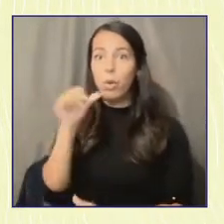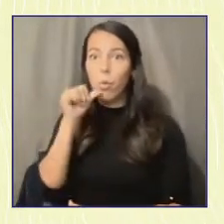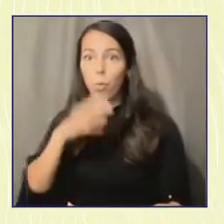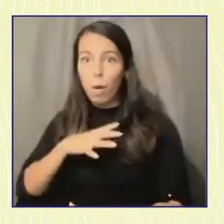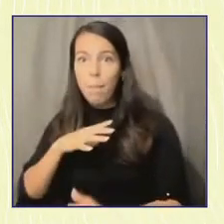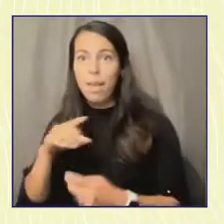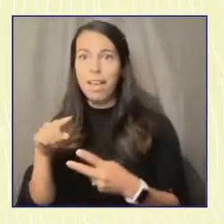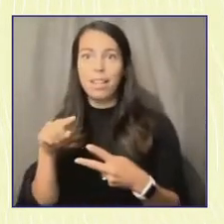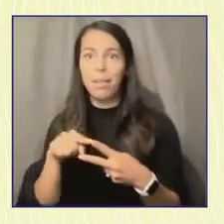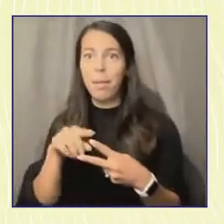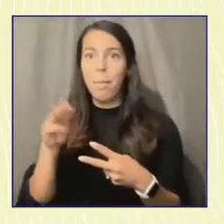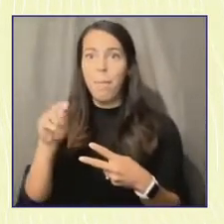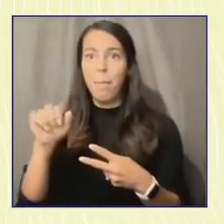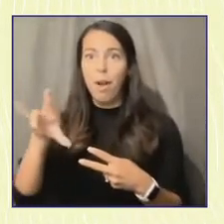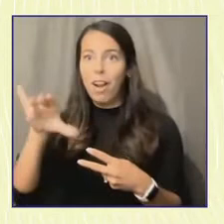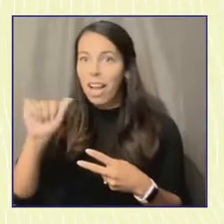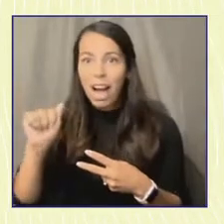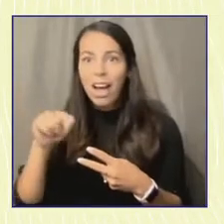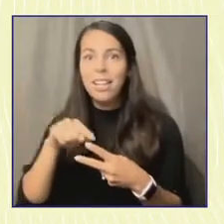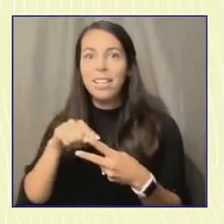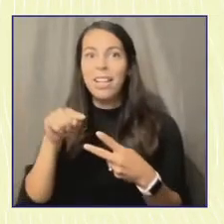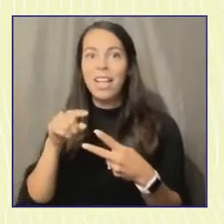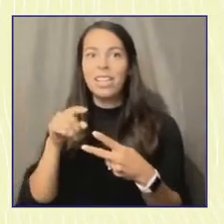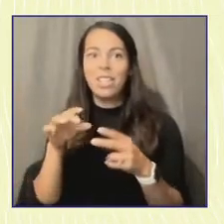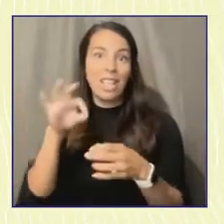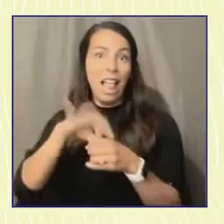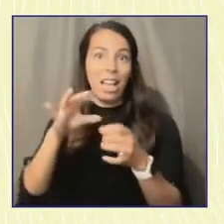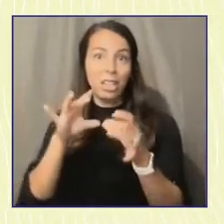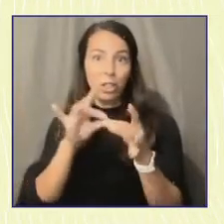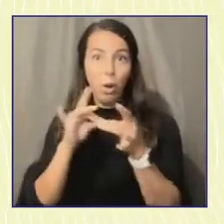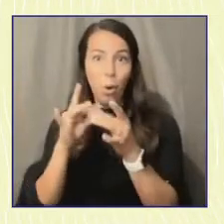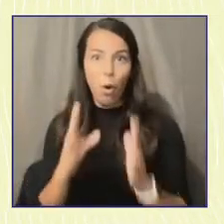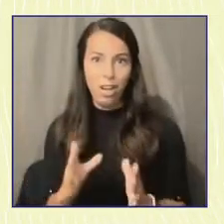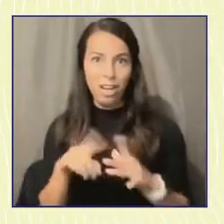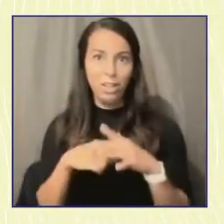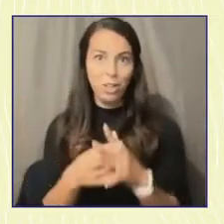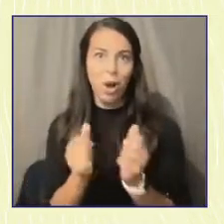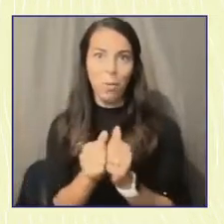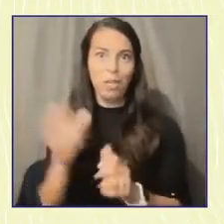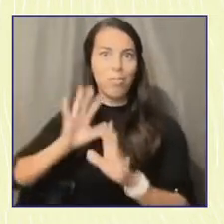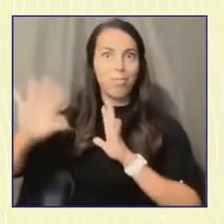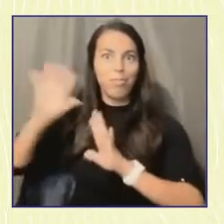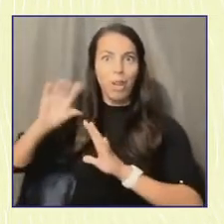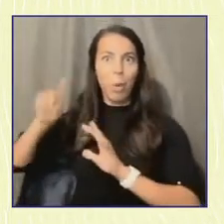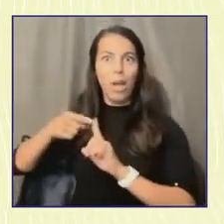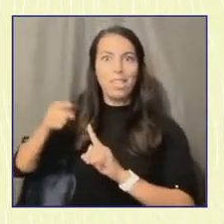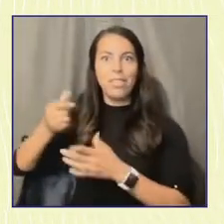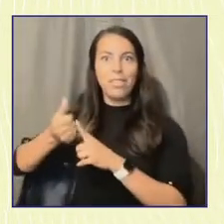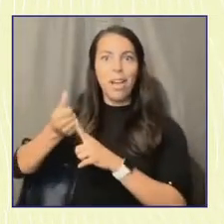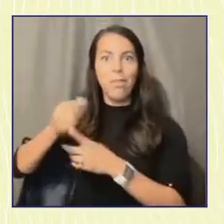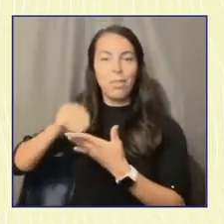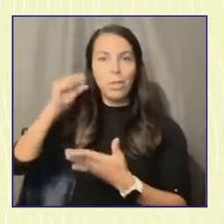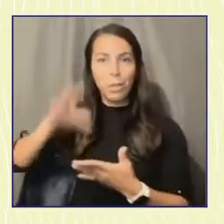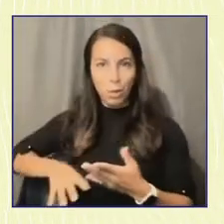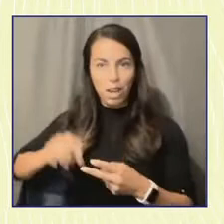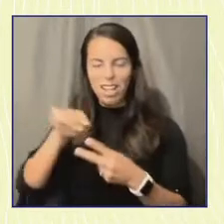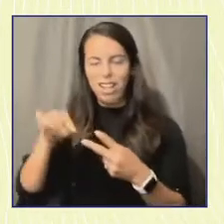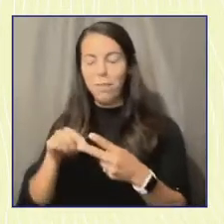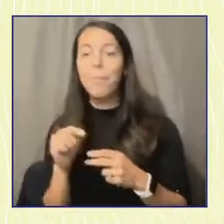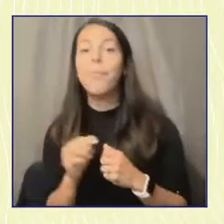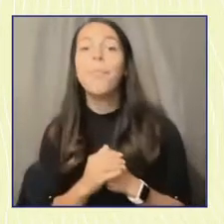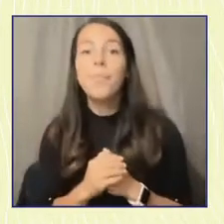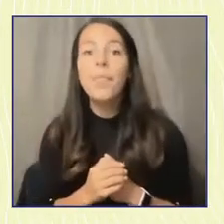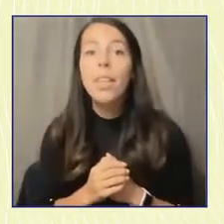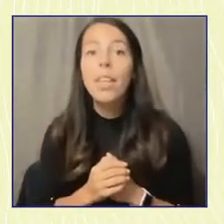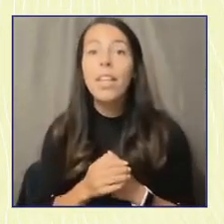as well as Ruby Bell Booth, Elections Coordinator, who started with us when Ruby was a student. The whole team contributed to this report, but there are a few